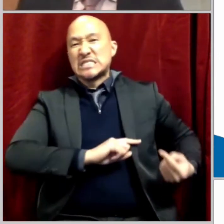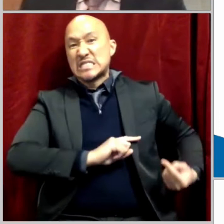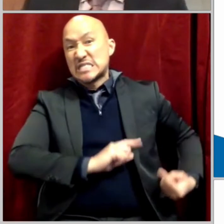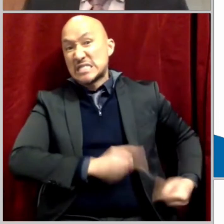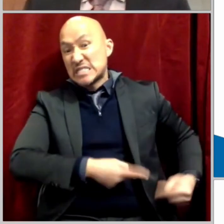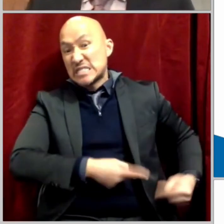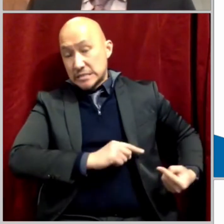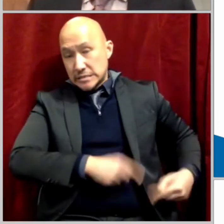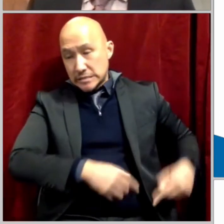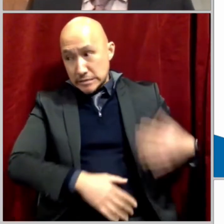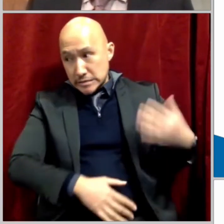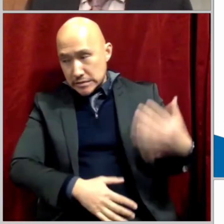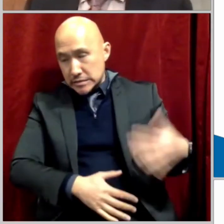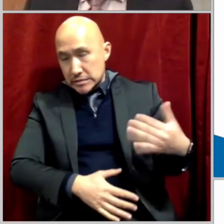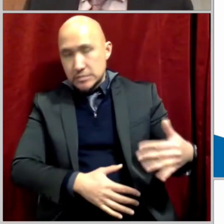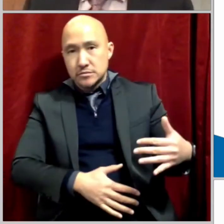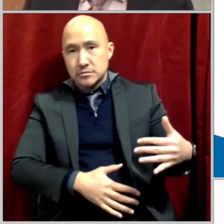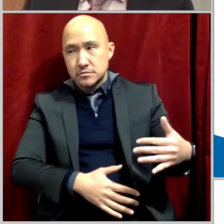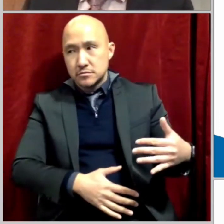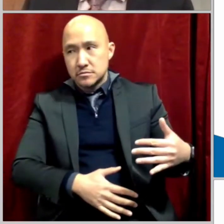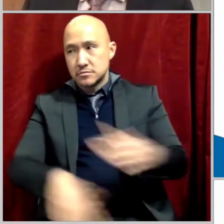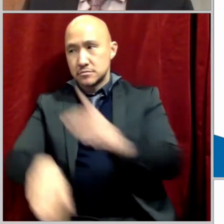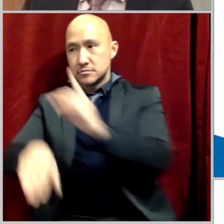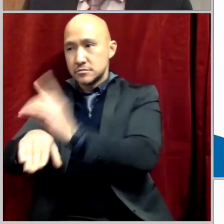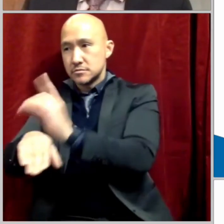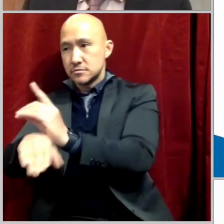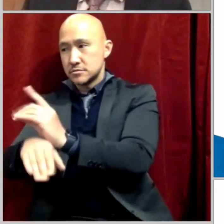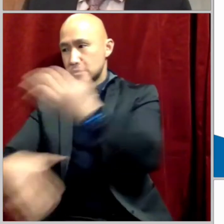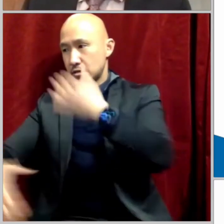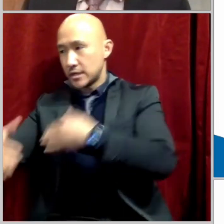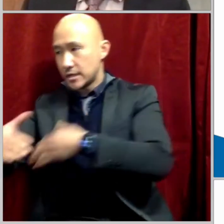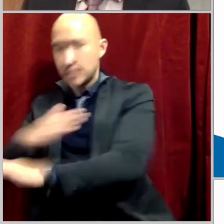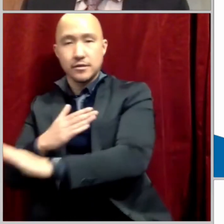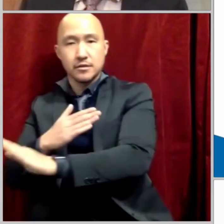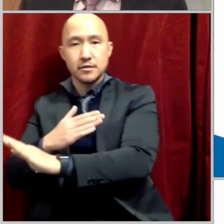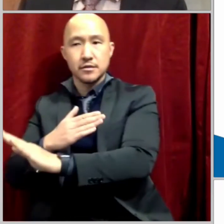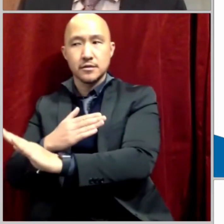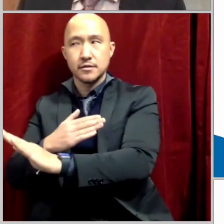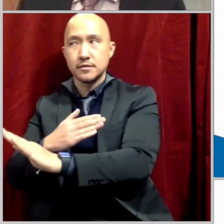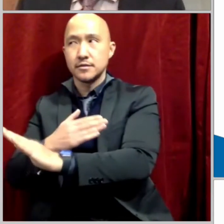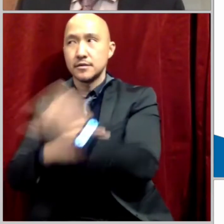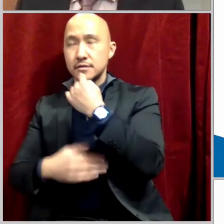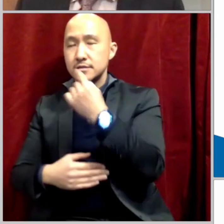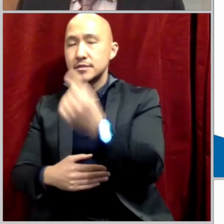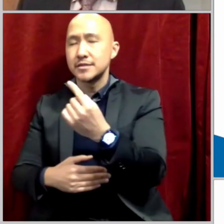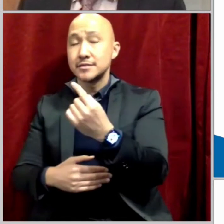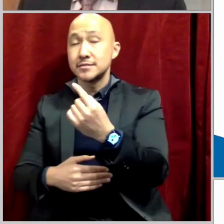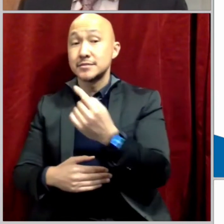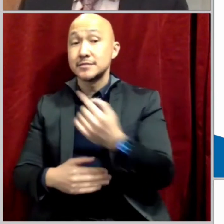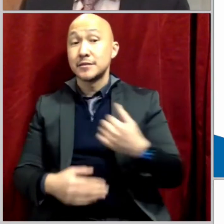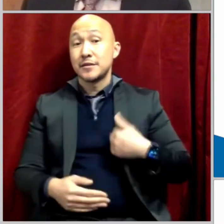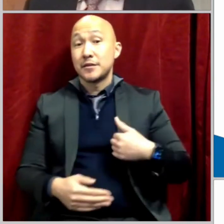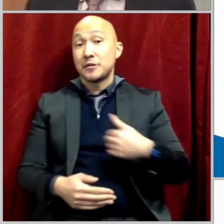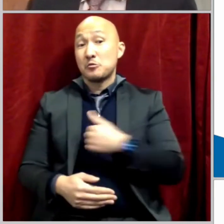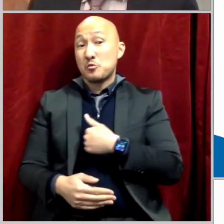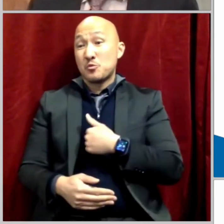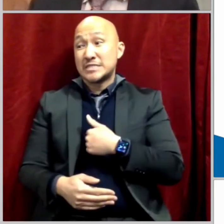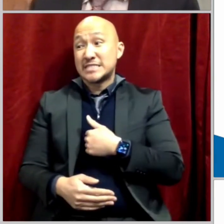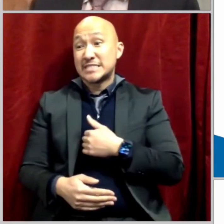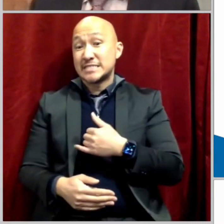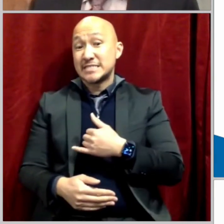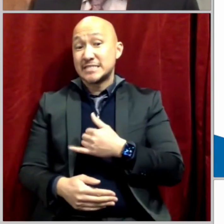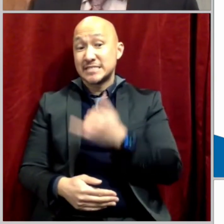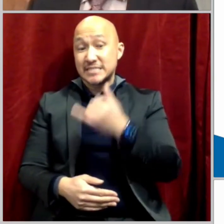The doctor comes in and says, We're really sorry, but we accidentally removed your kidney.